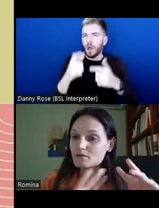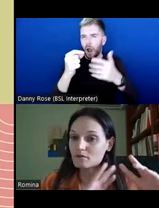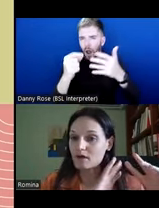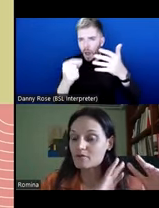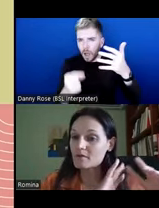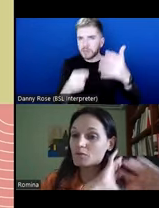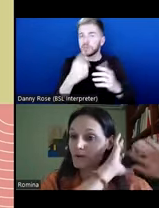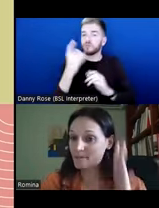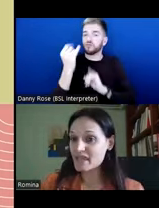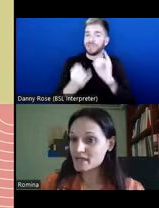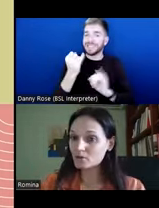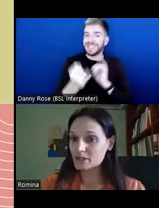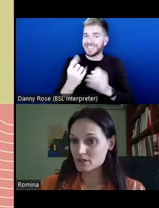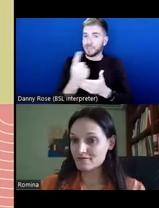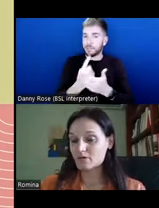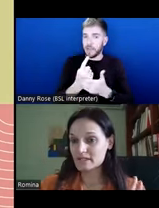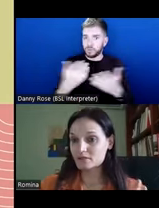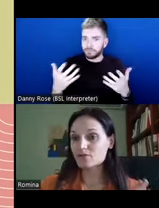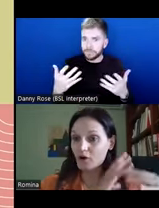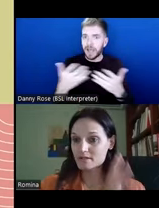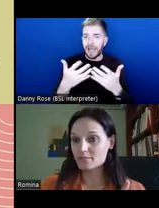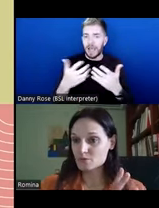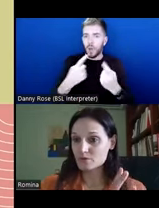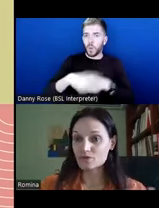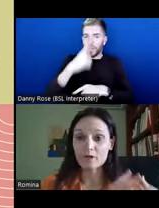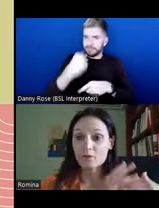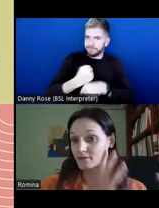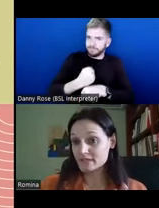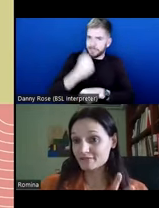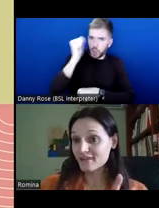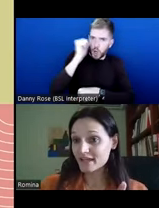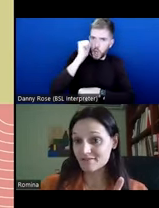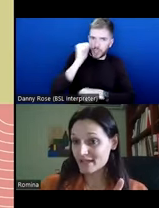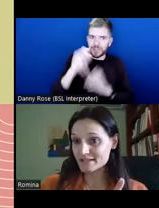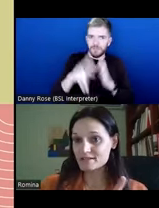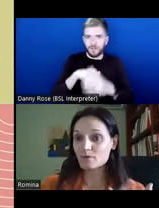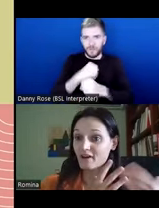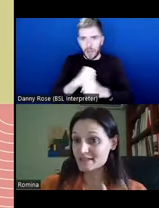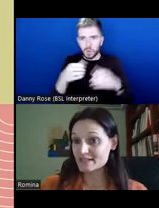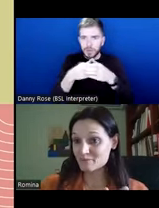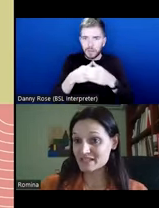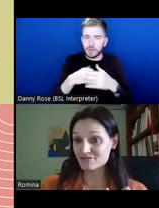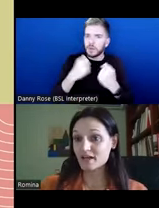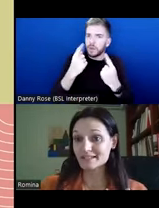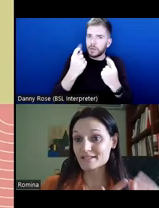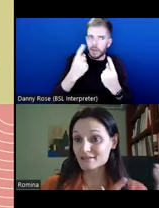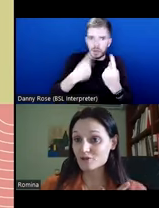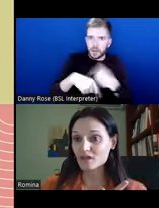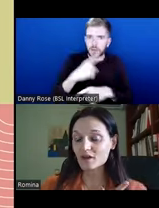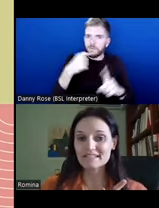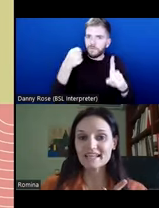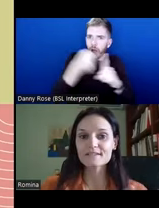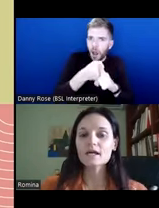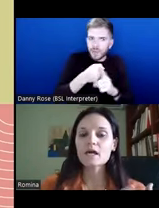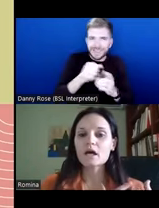about around the way we make knowledge in the violence sector, the concepts we use, way we understand violence, the way violence is being defined, let's say in the